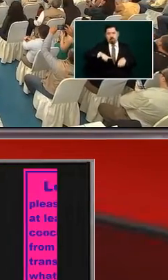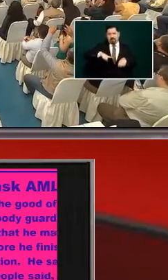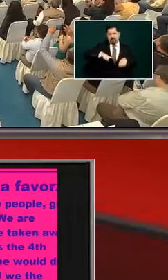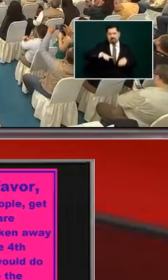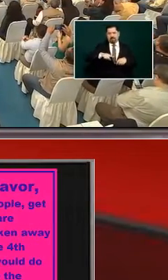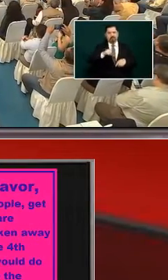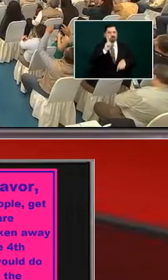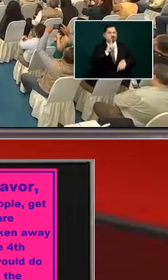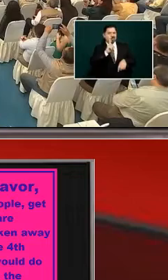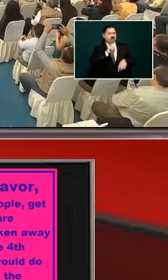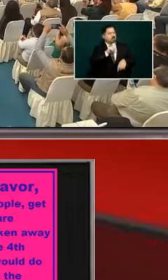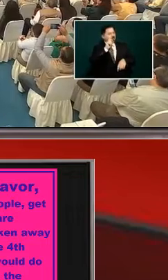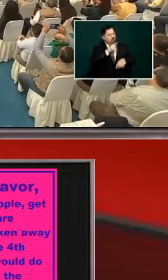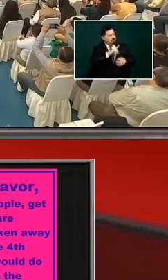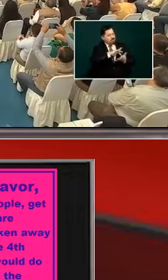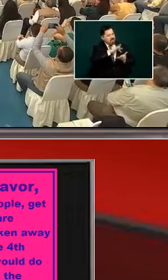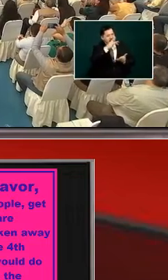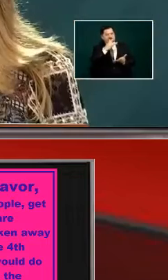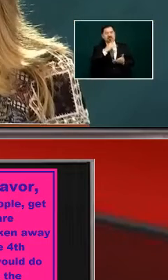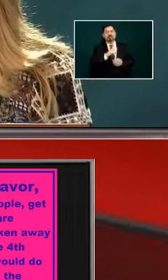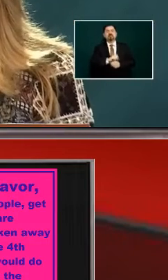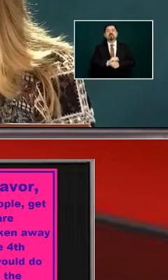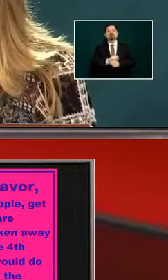she's mentioning all the people that are there